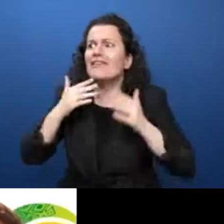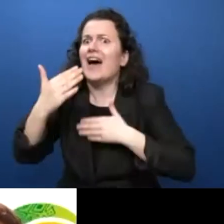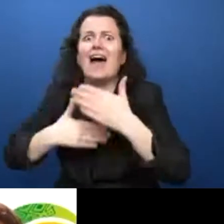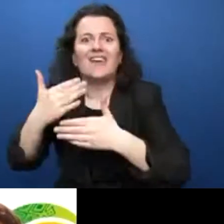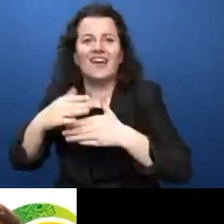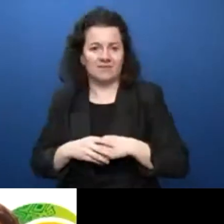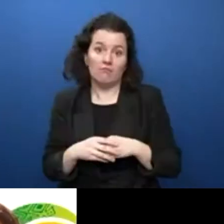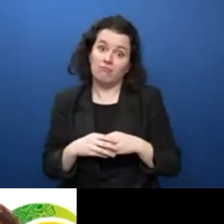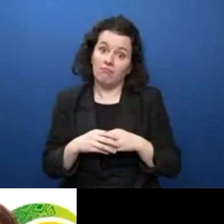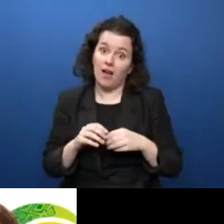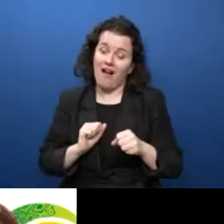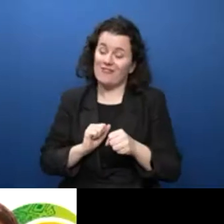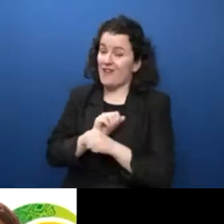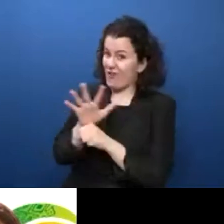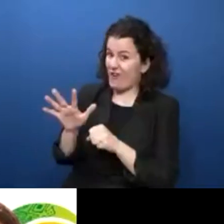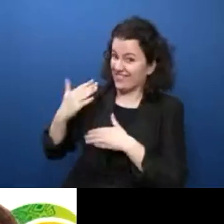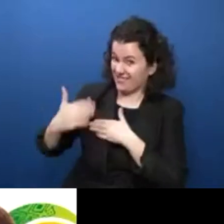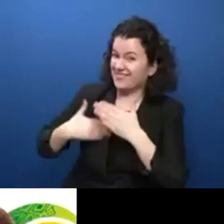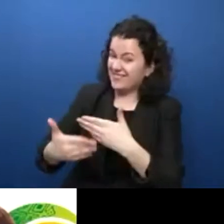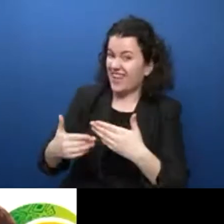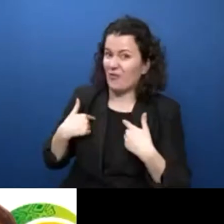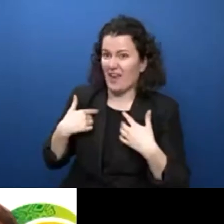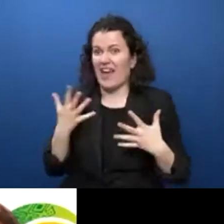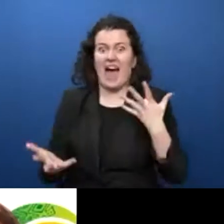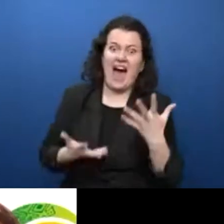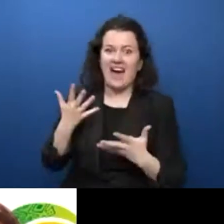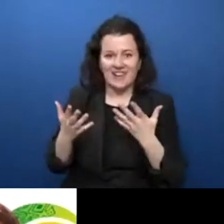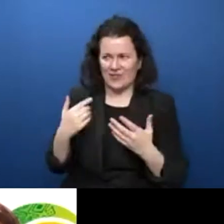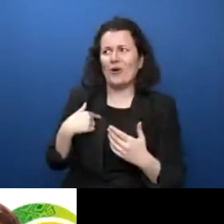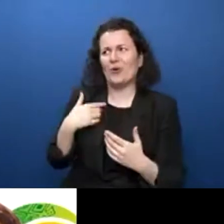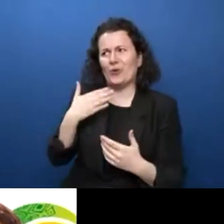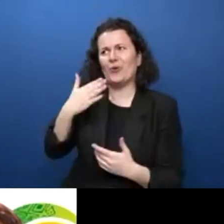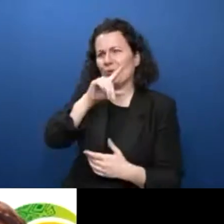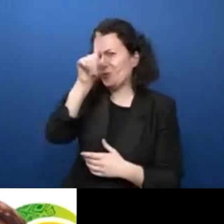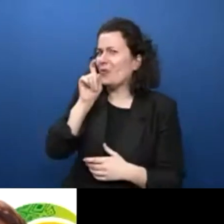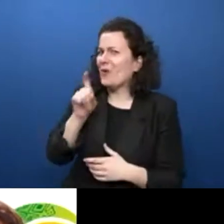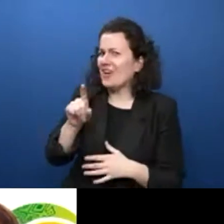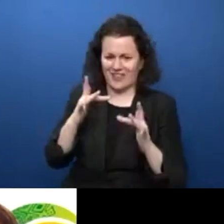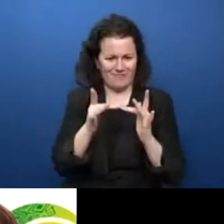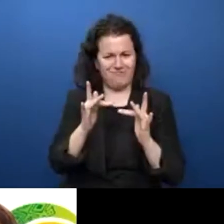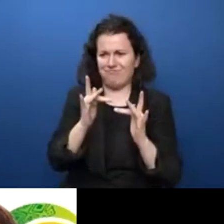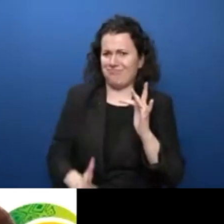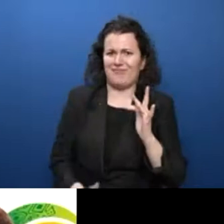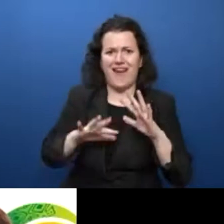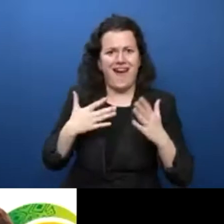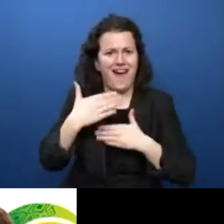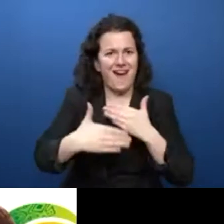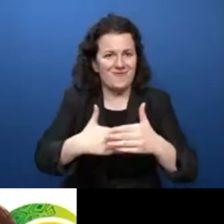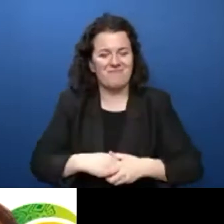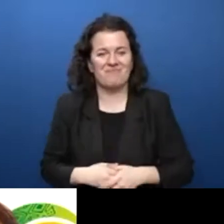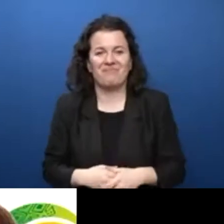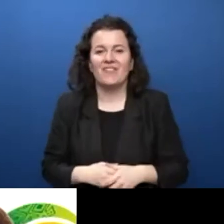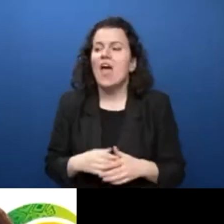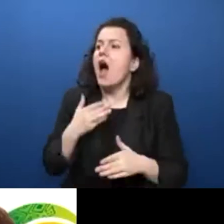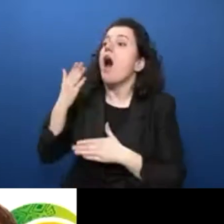So we definitely think about that one. And finally, I wanted to highlight a tweet by Valerie Waswa, who was